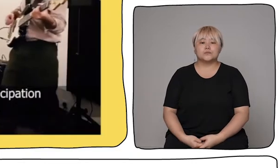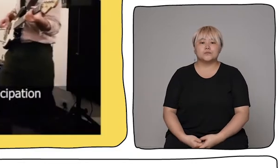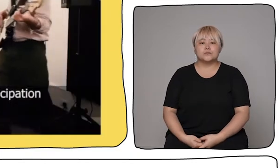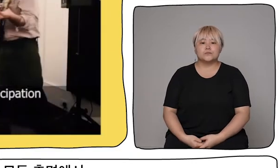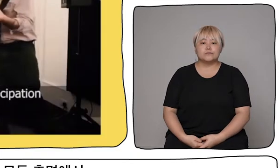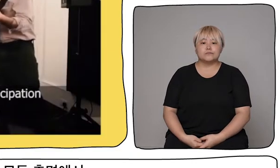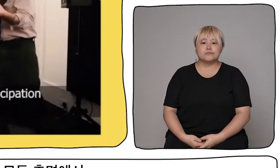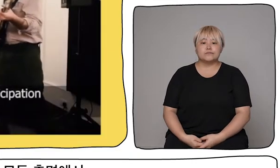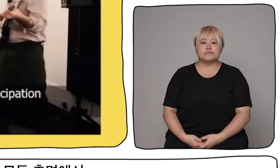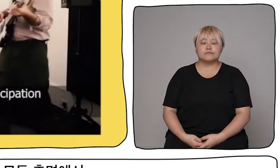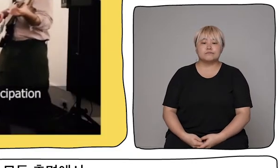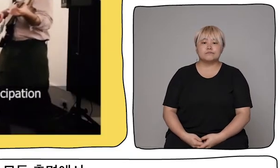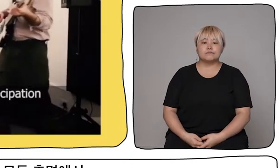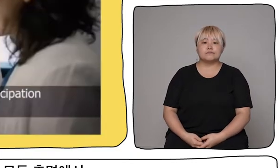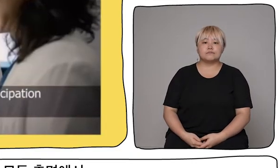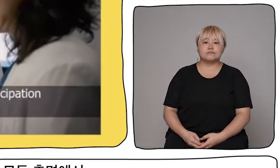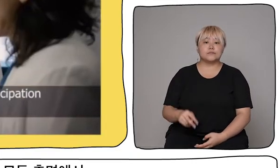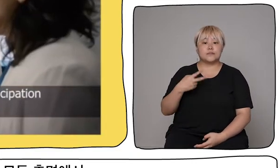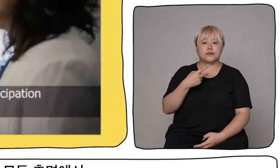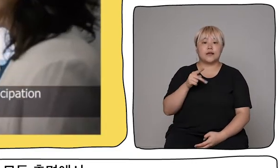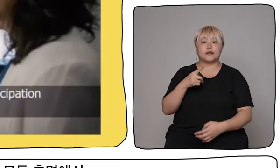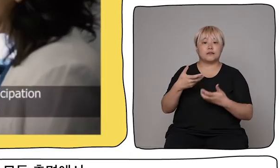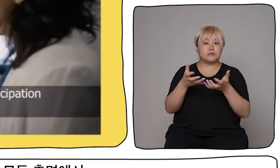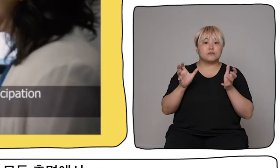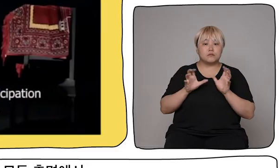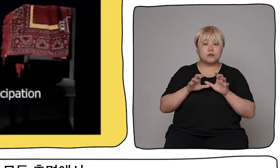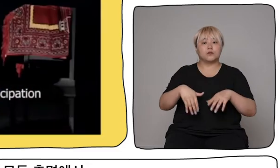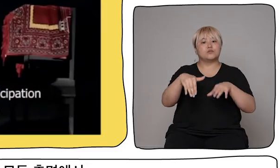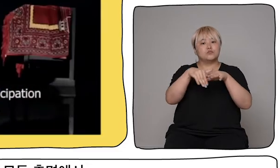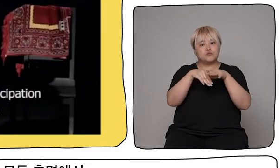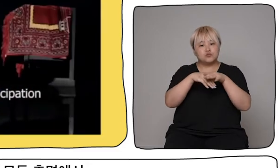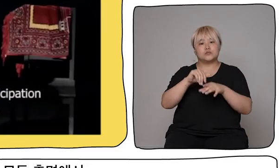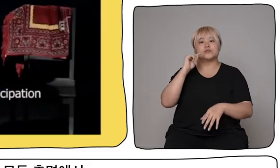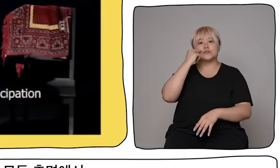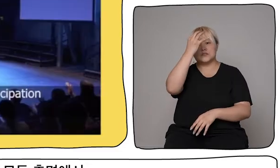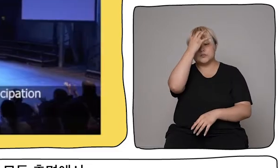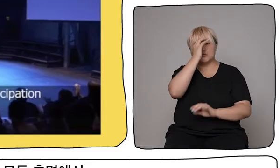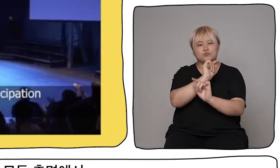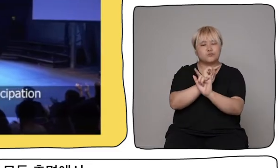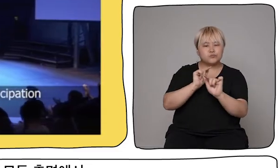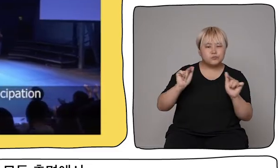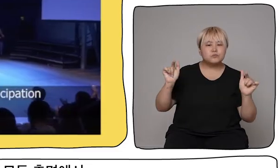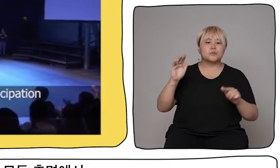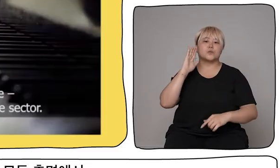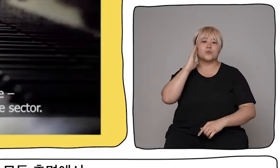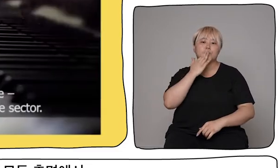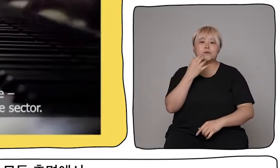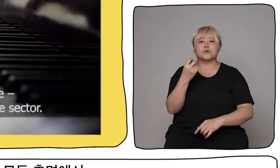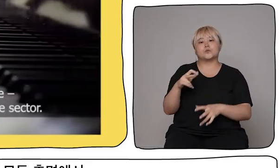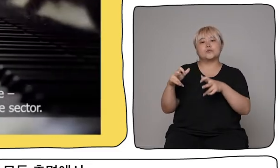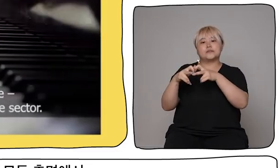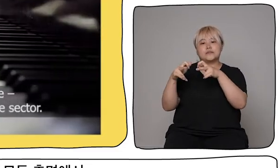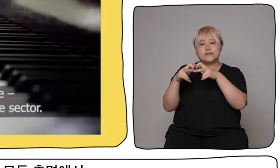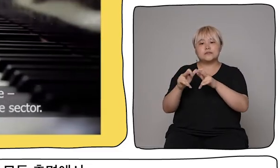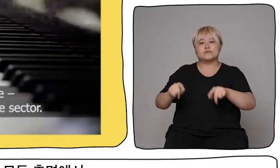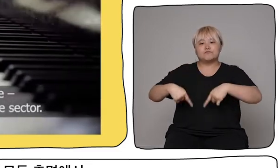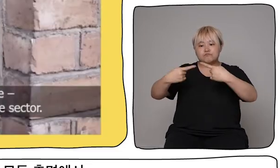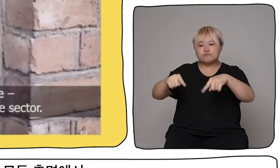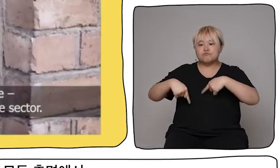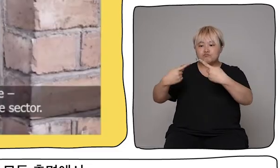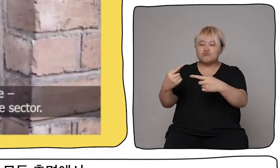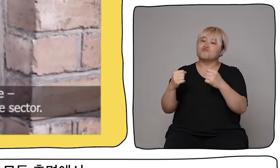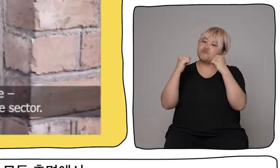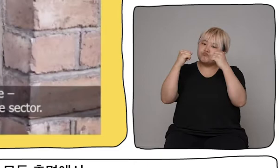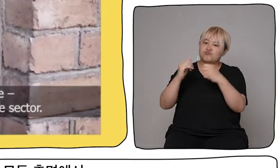We facilitate and support the active participation of deaf and disabled people in every aspect